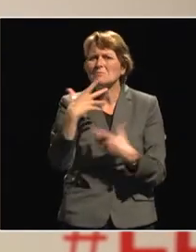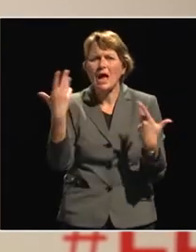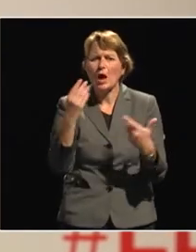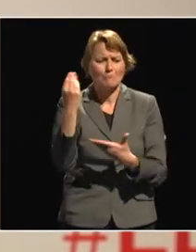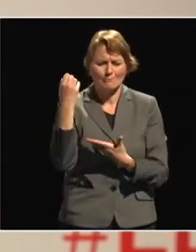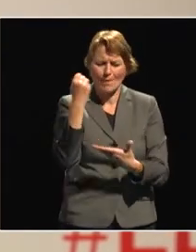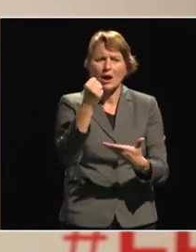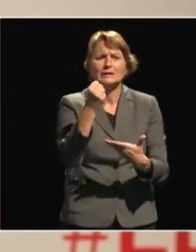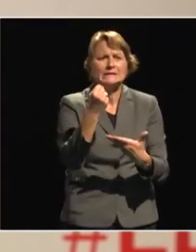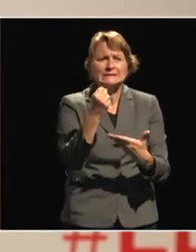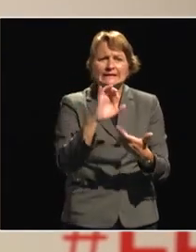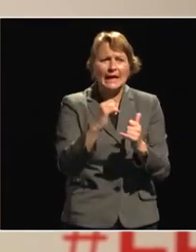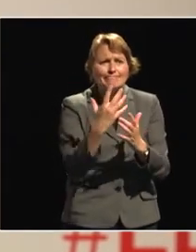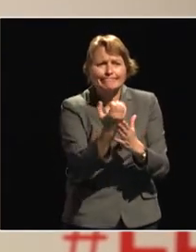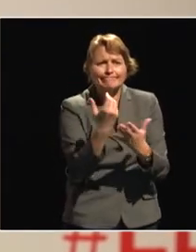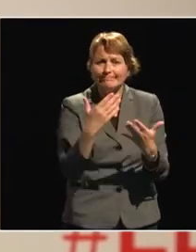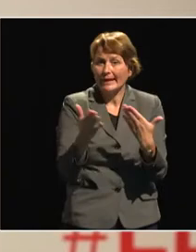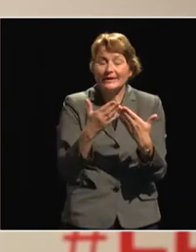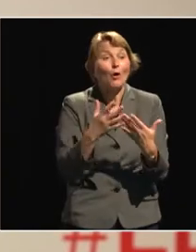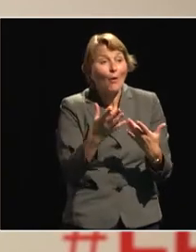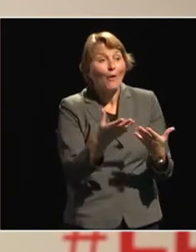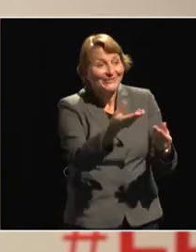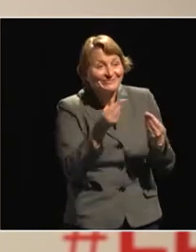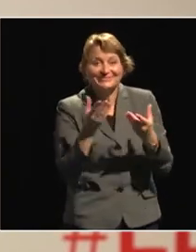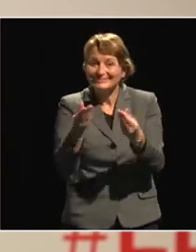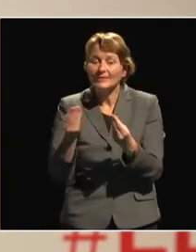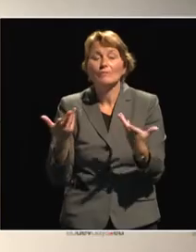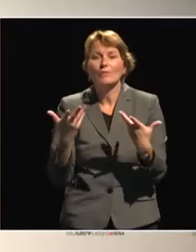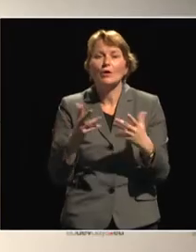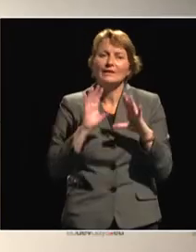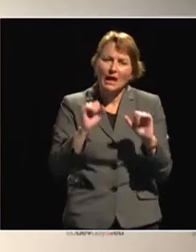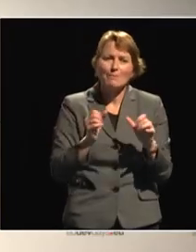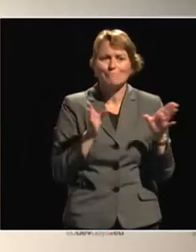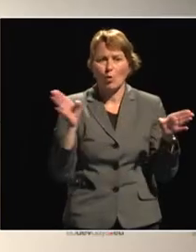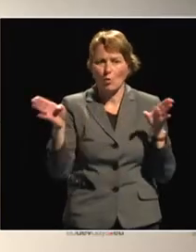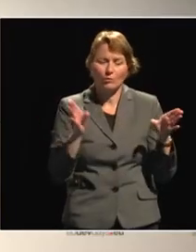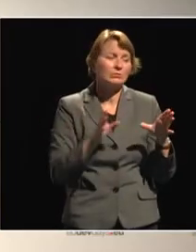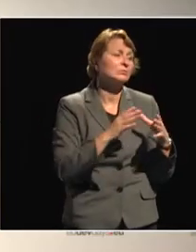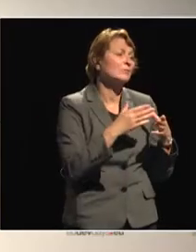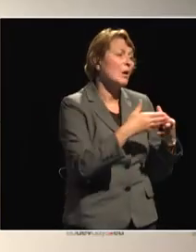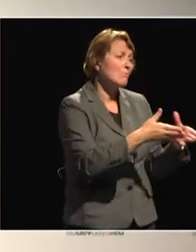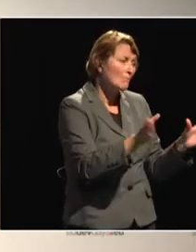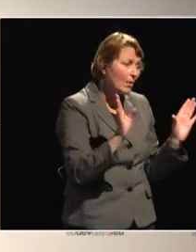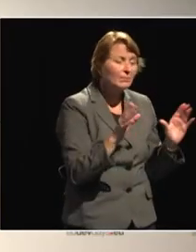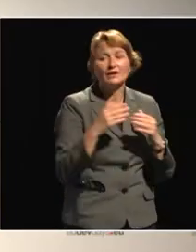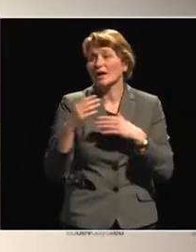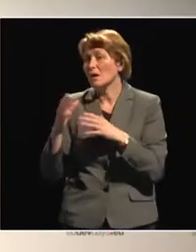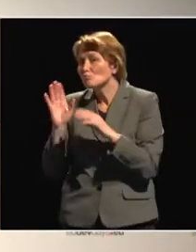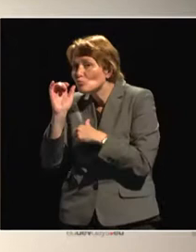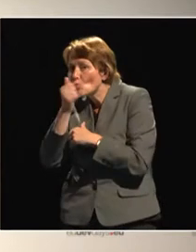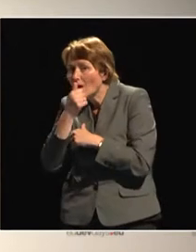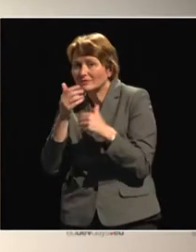made more easily available, both from public and private sectors? Have you any advice